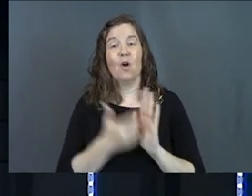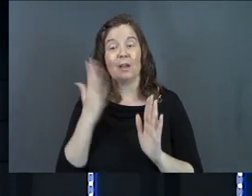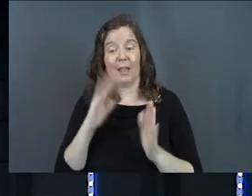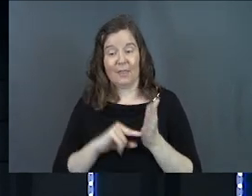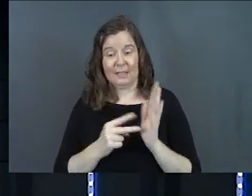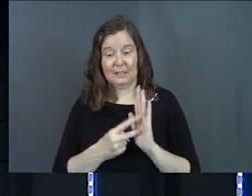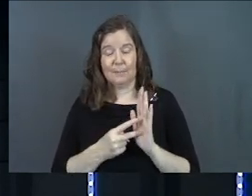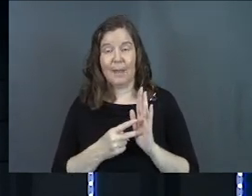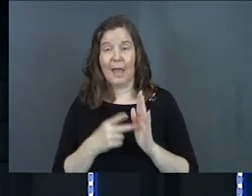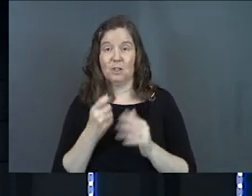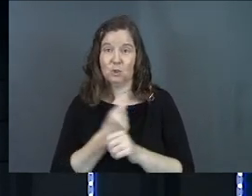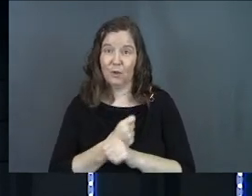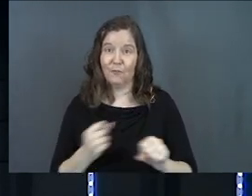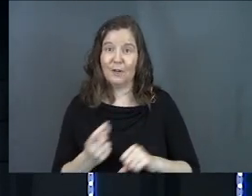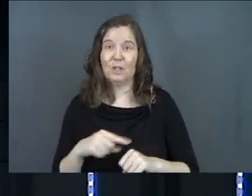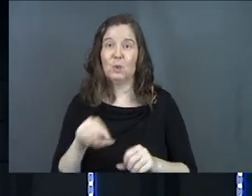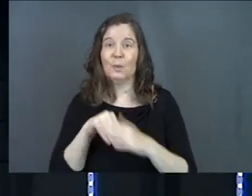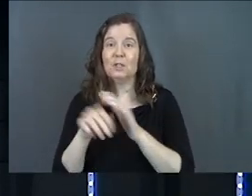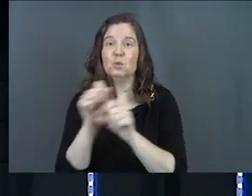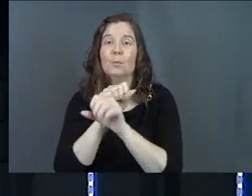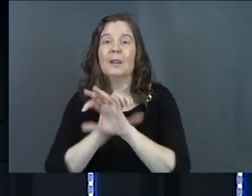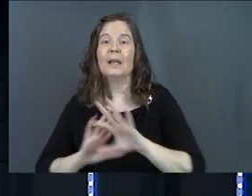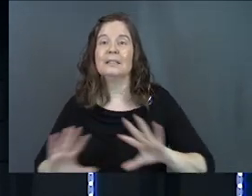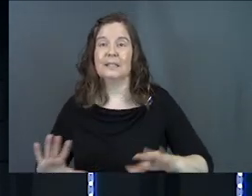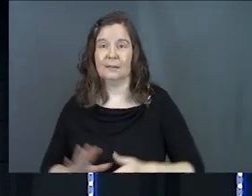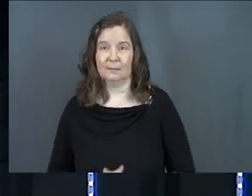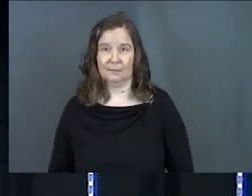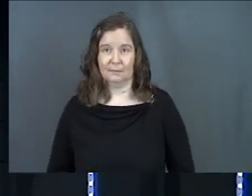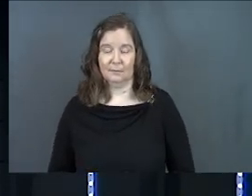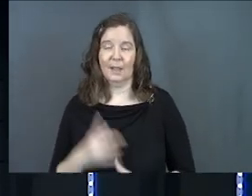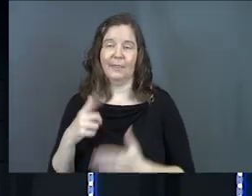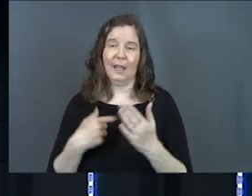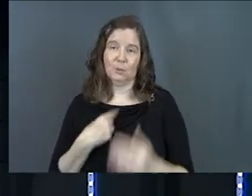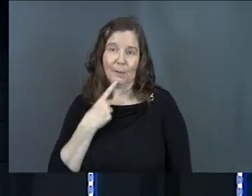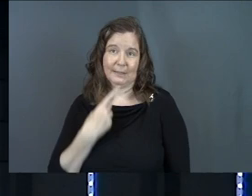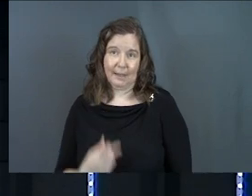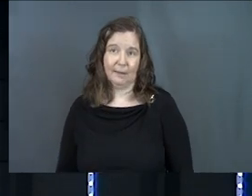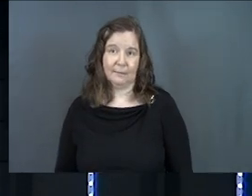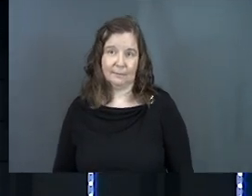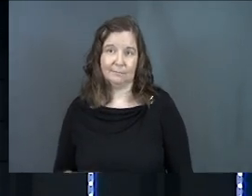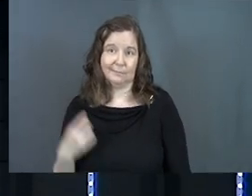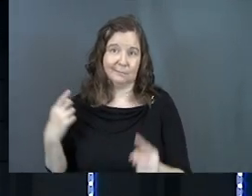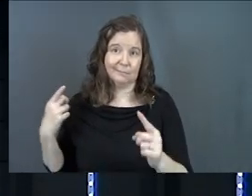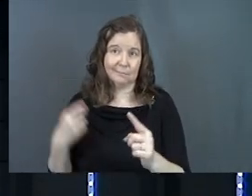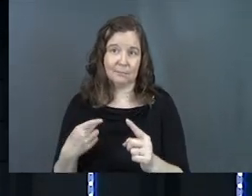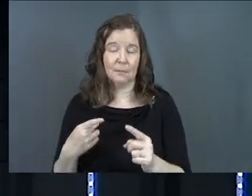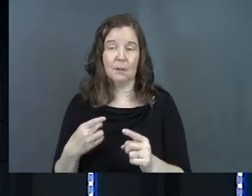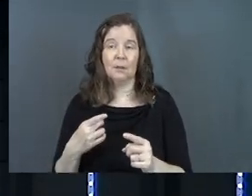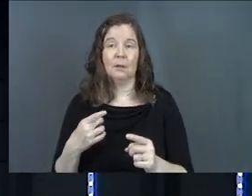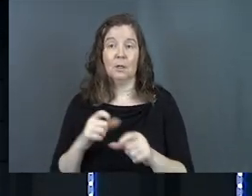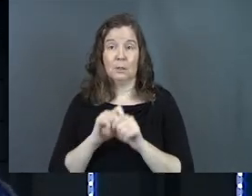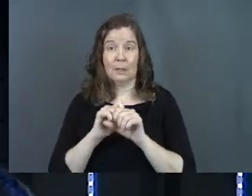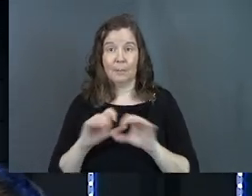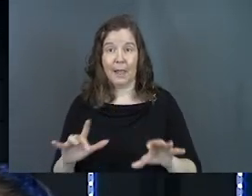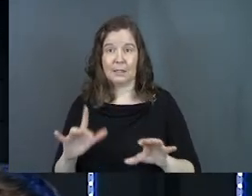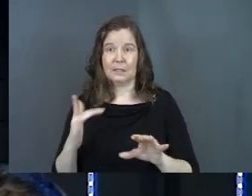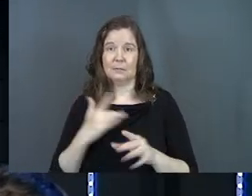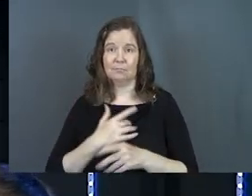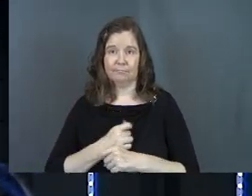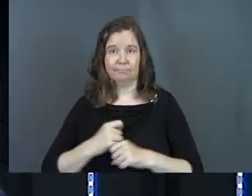that is meant to set you free into blessing. That's what he's saying. Set you free into blessing.